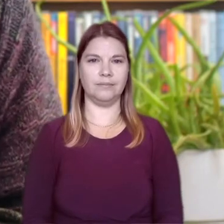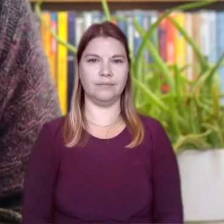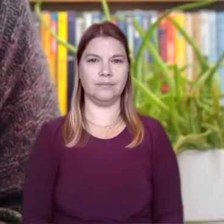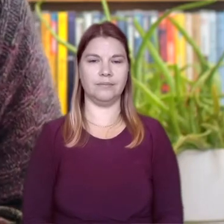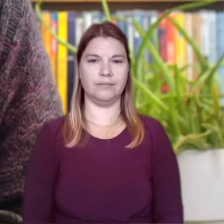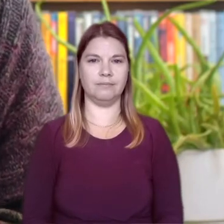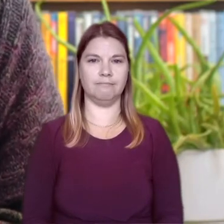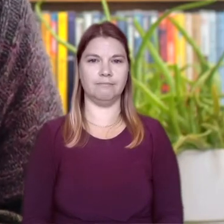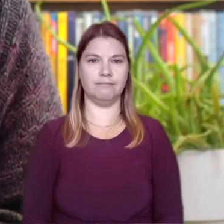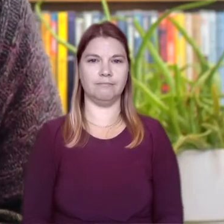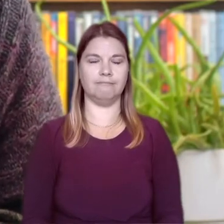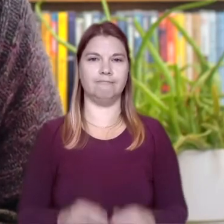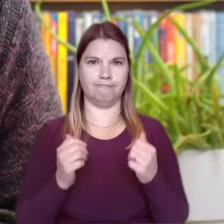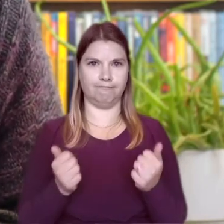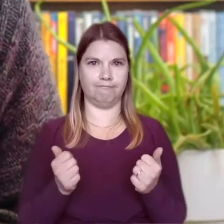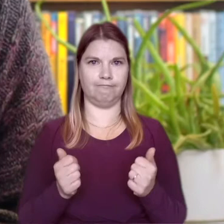Okay.